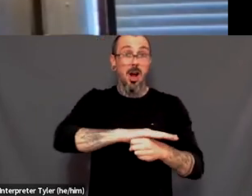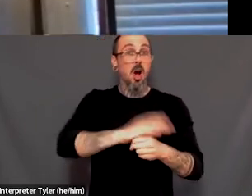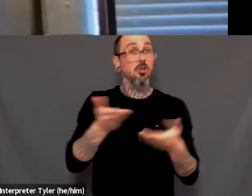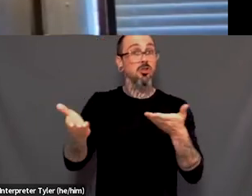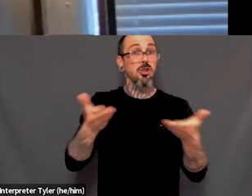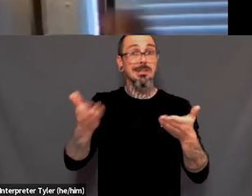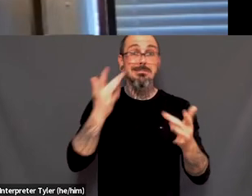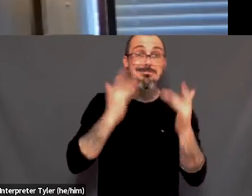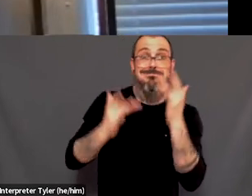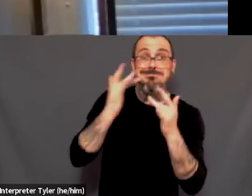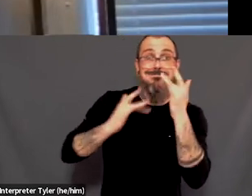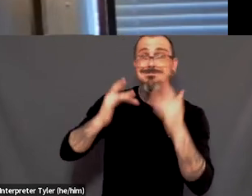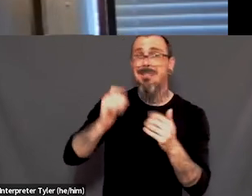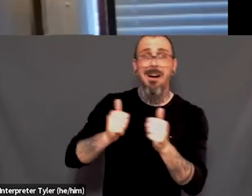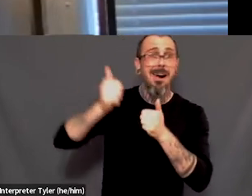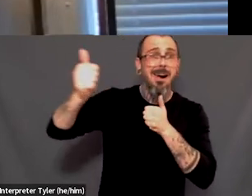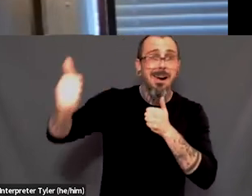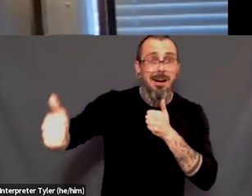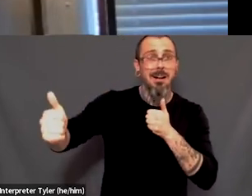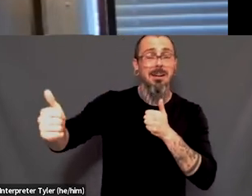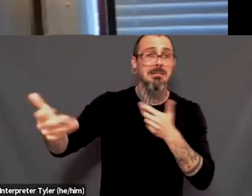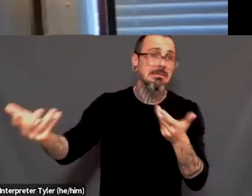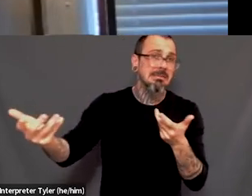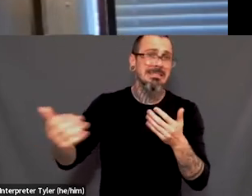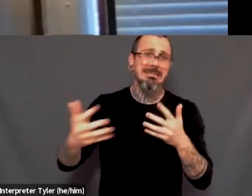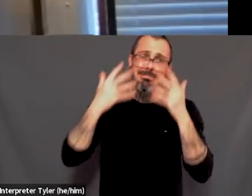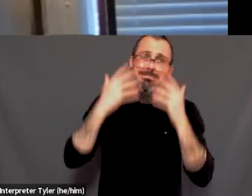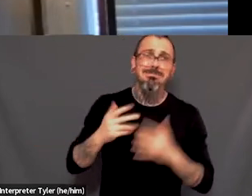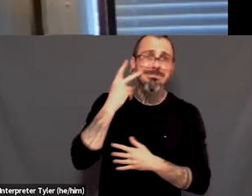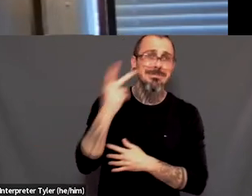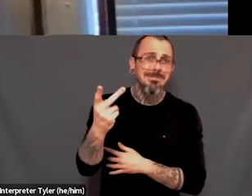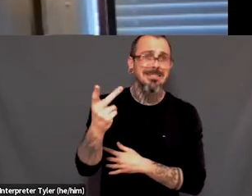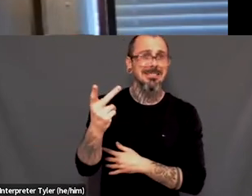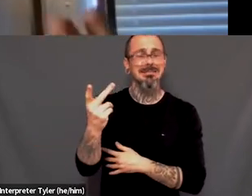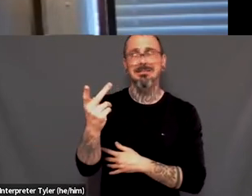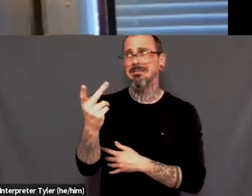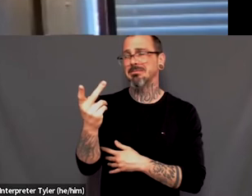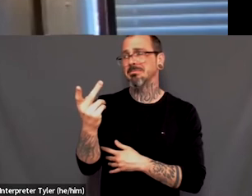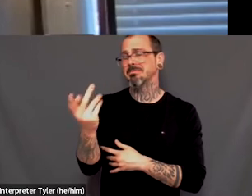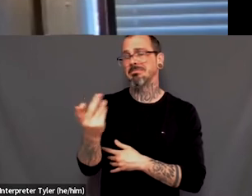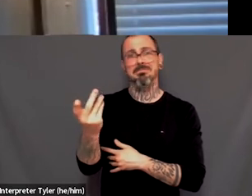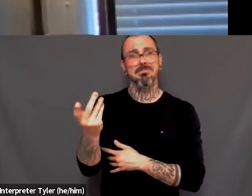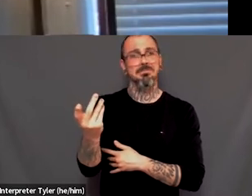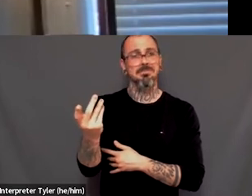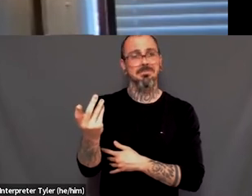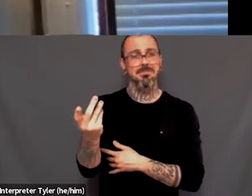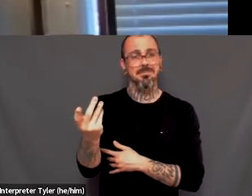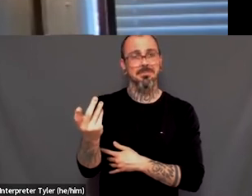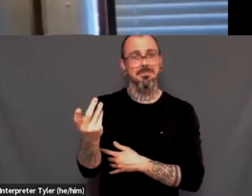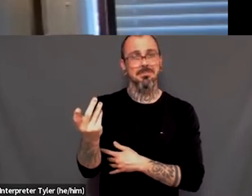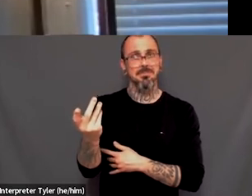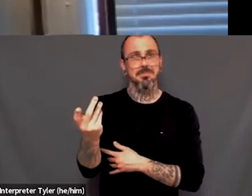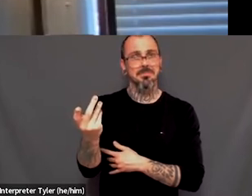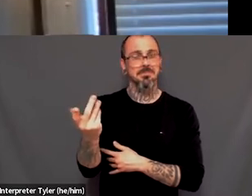disappointing, uh, when they don't tell you, like help when healthcare providers who haven't lived it,